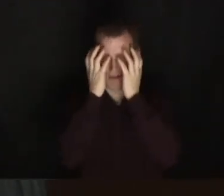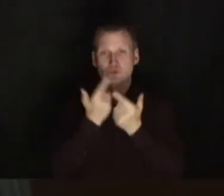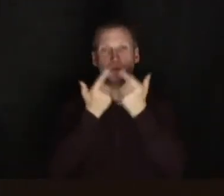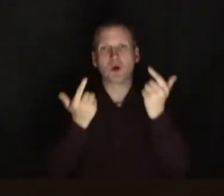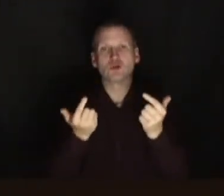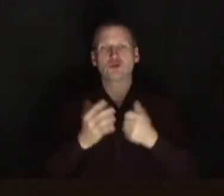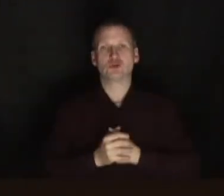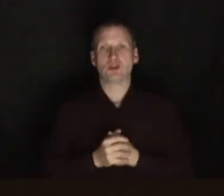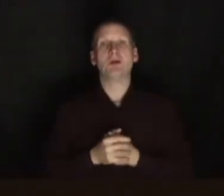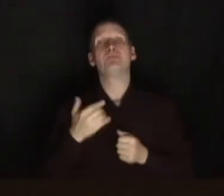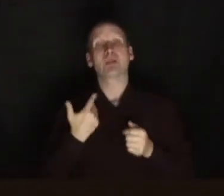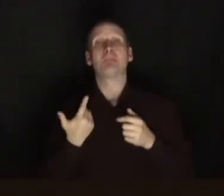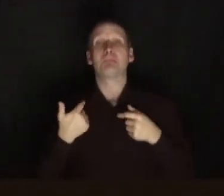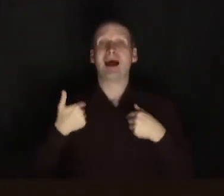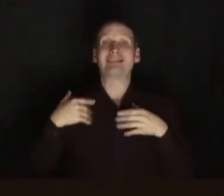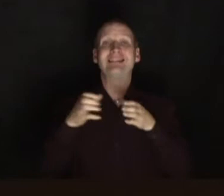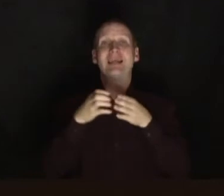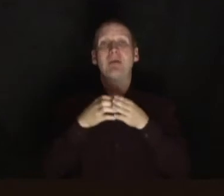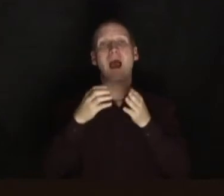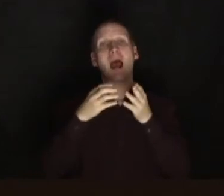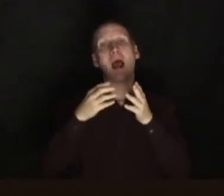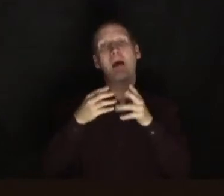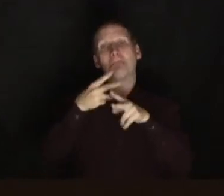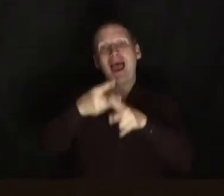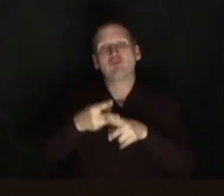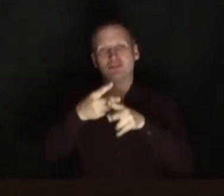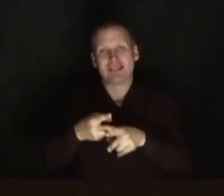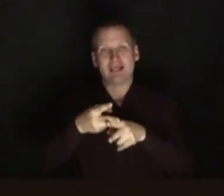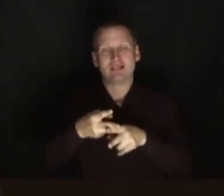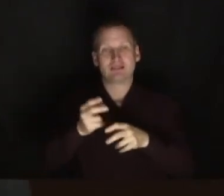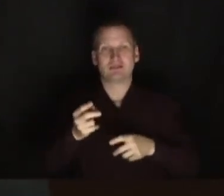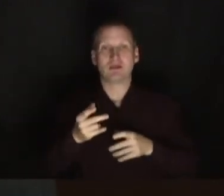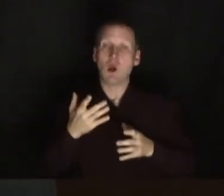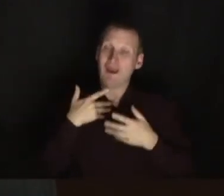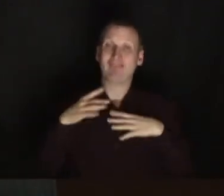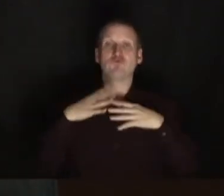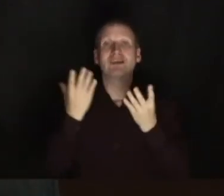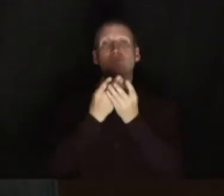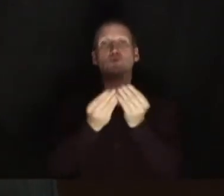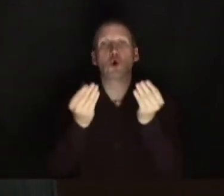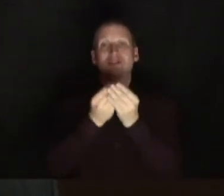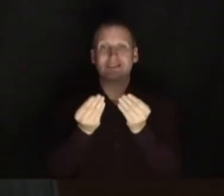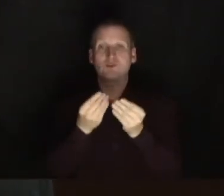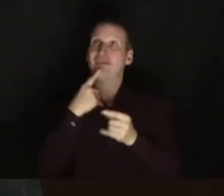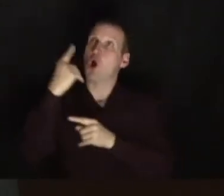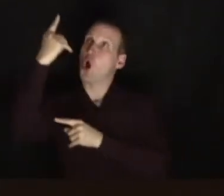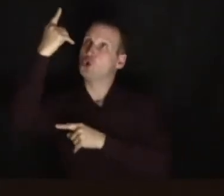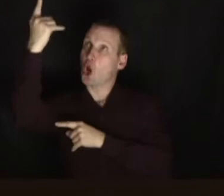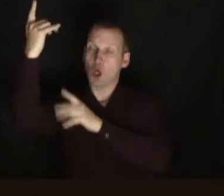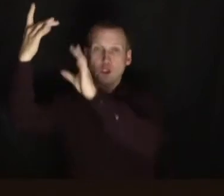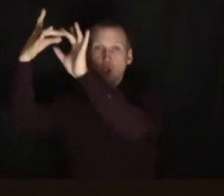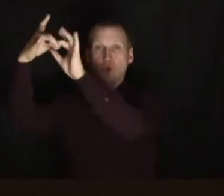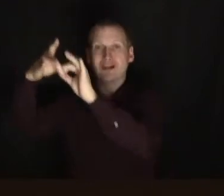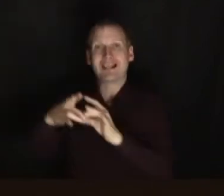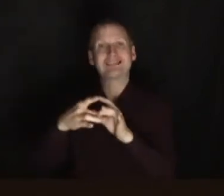Now I'm part of the team at Parenting for Faith and we create free resources to raise God-connected children and teens